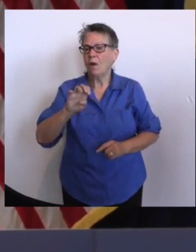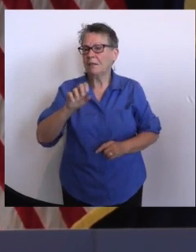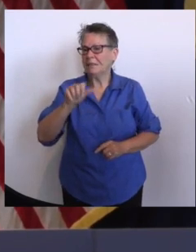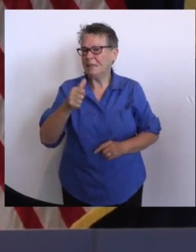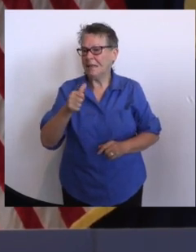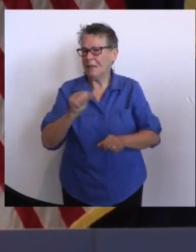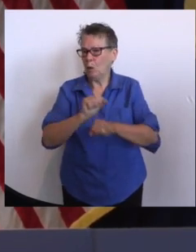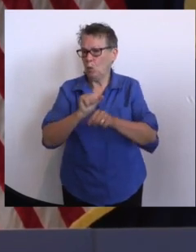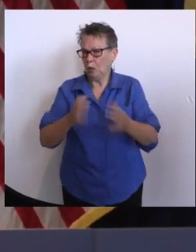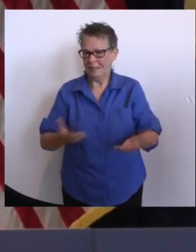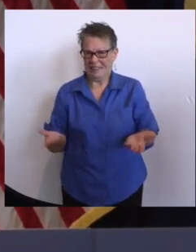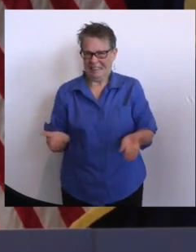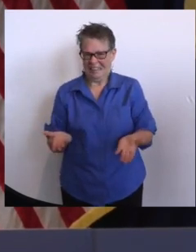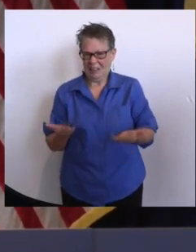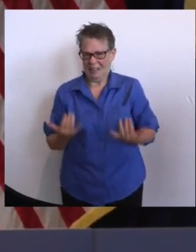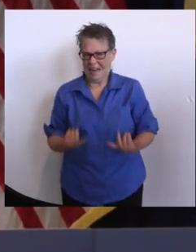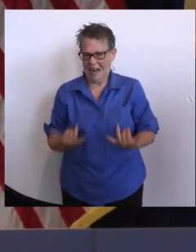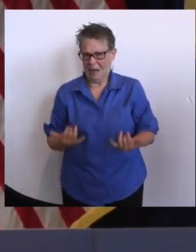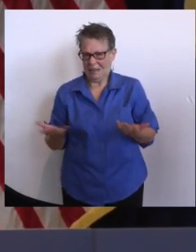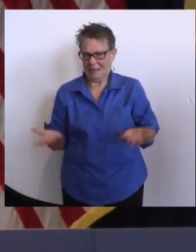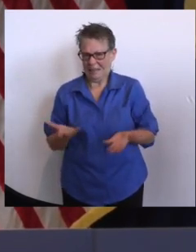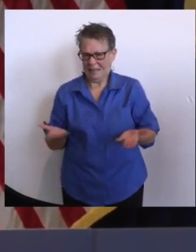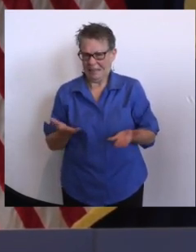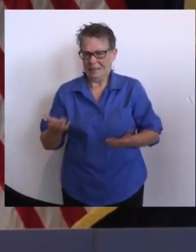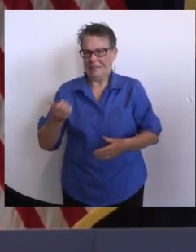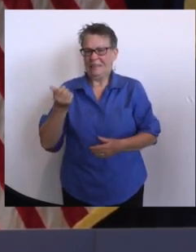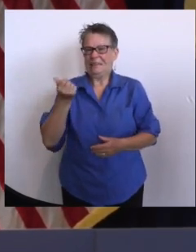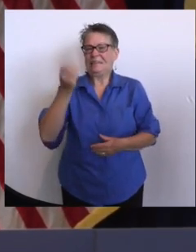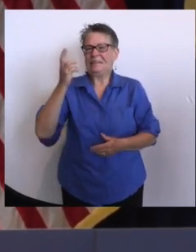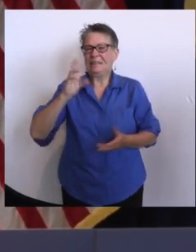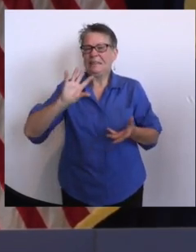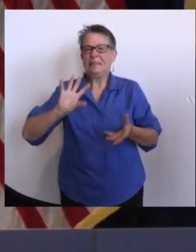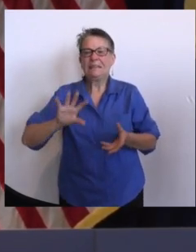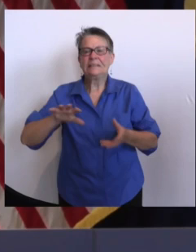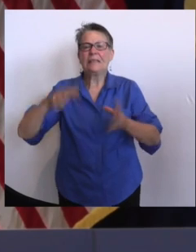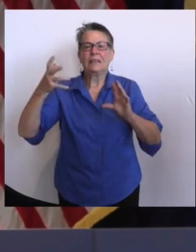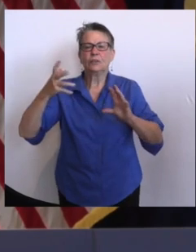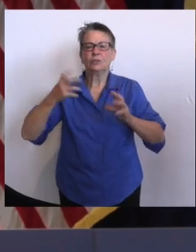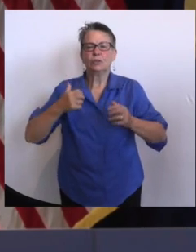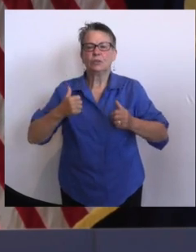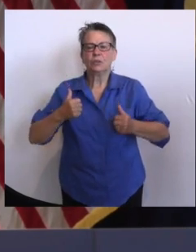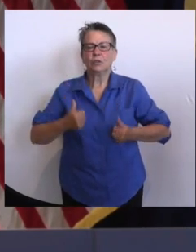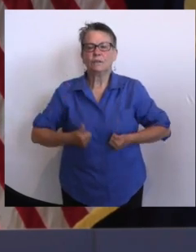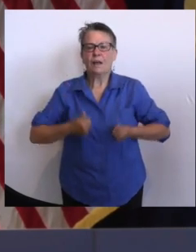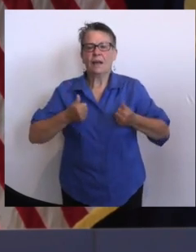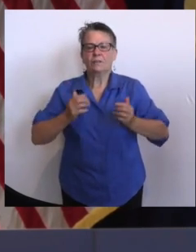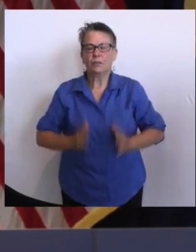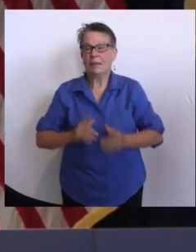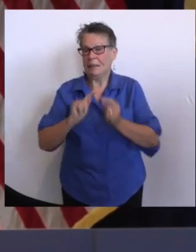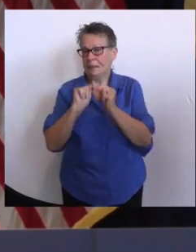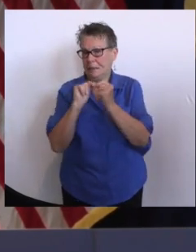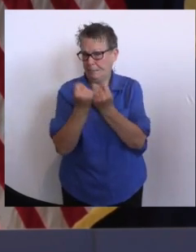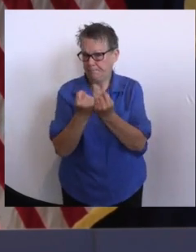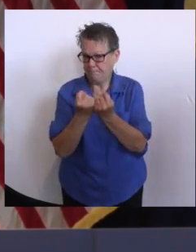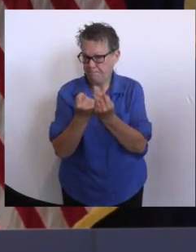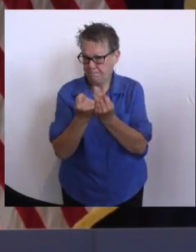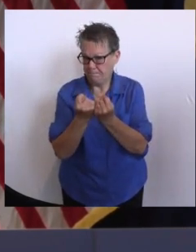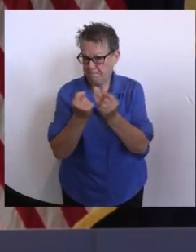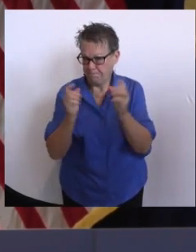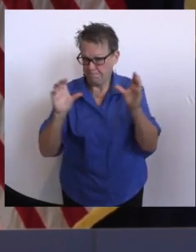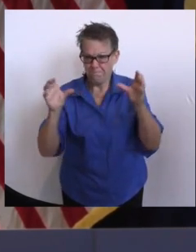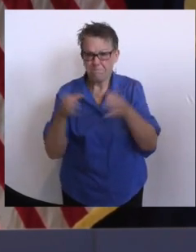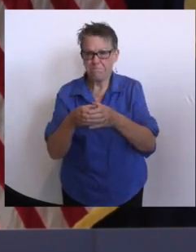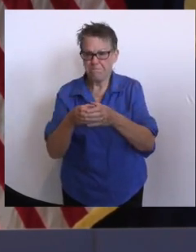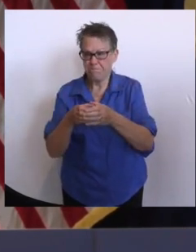with 16 disaster survivor assistance teams. They help with registering survivors in their system and processing